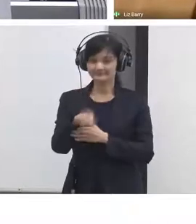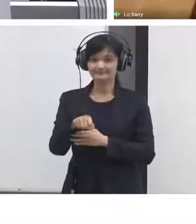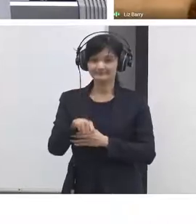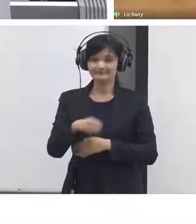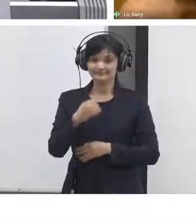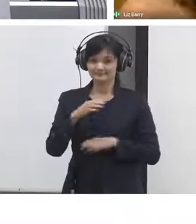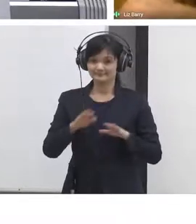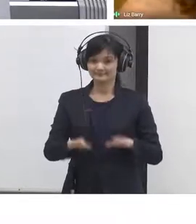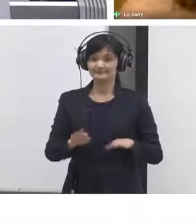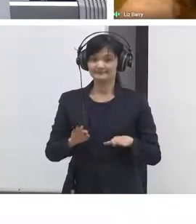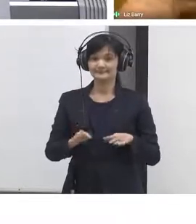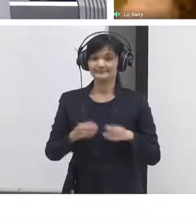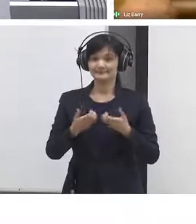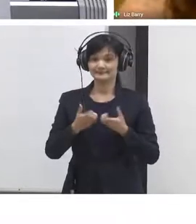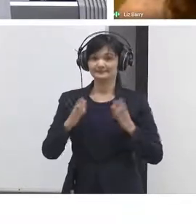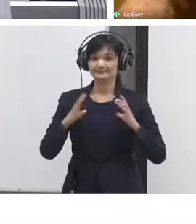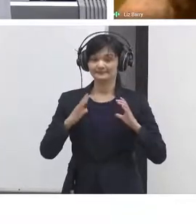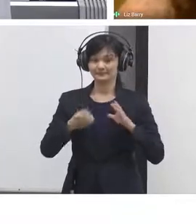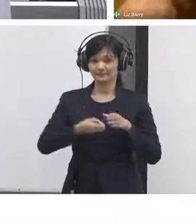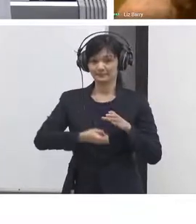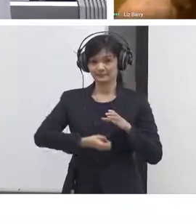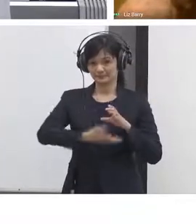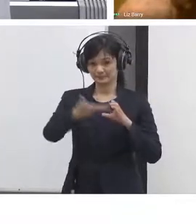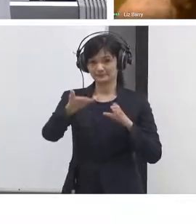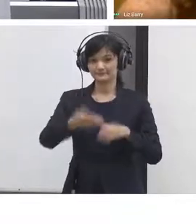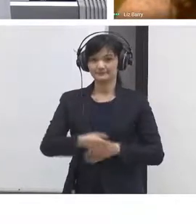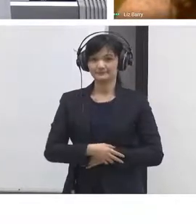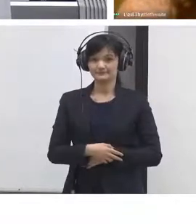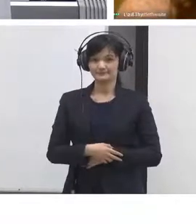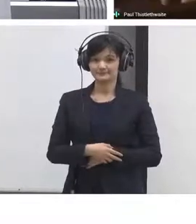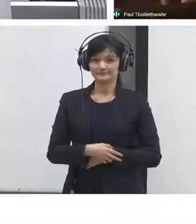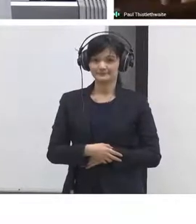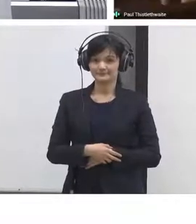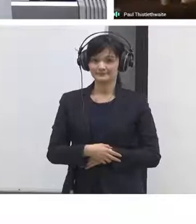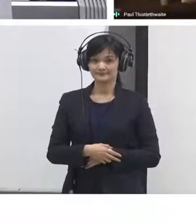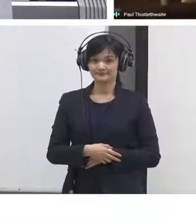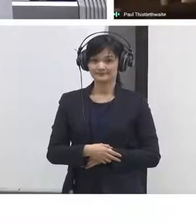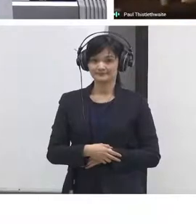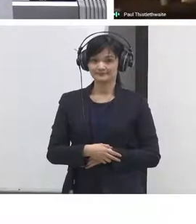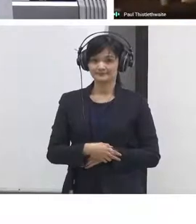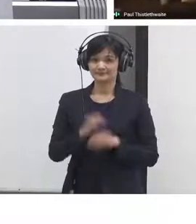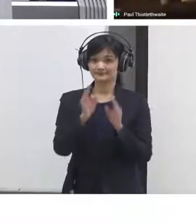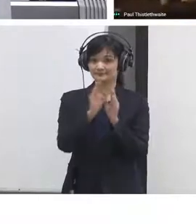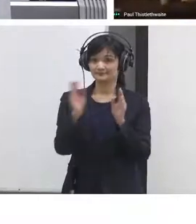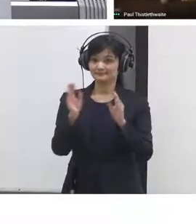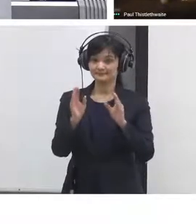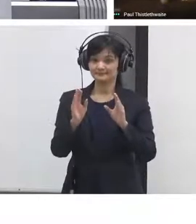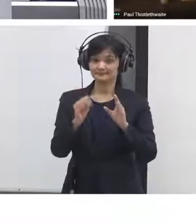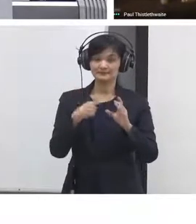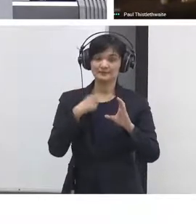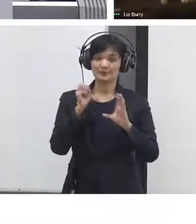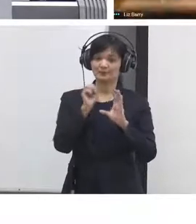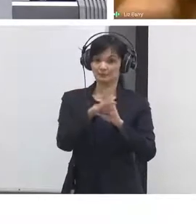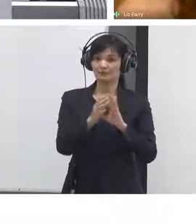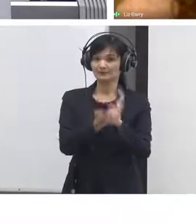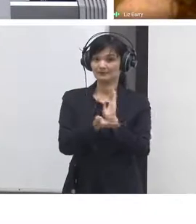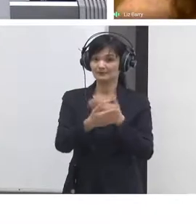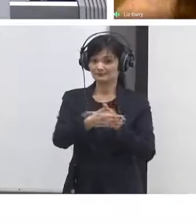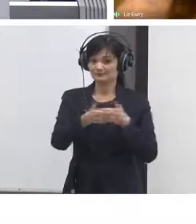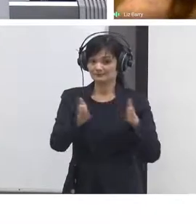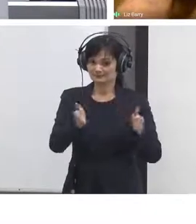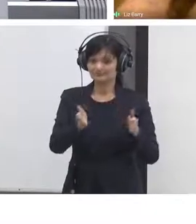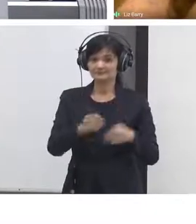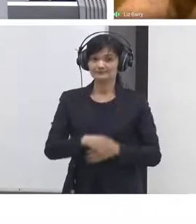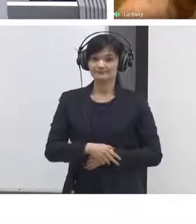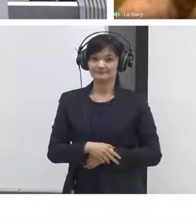if you put it in this chat I'll put it in the hack pad okay it's a while since I've got it but I'll look for it all right we'll share it